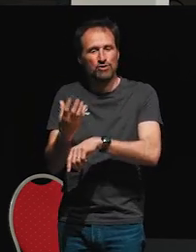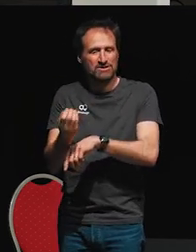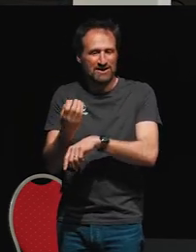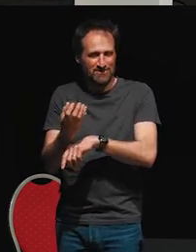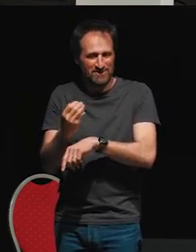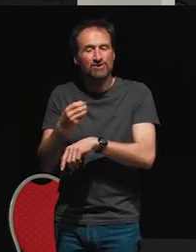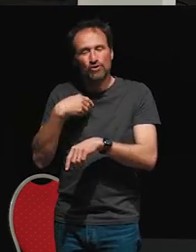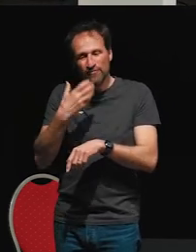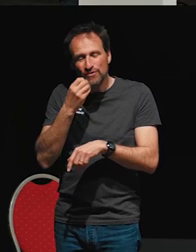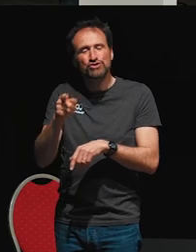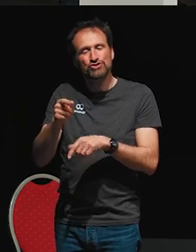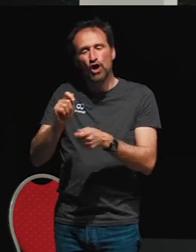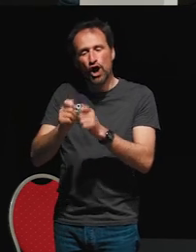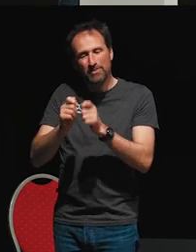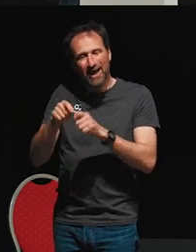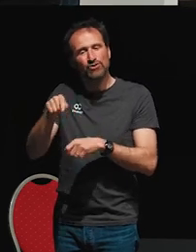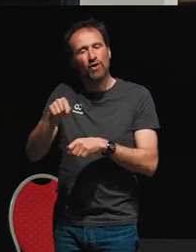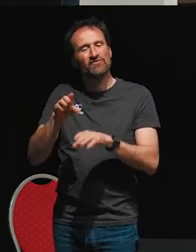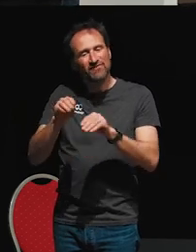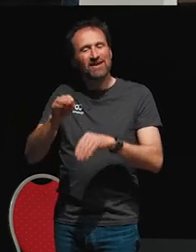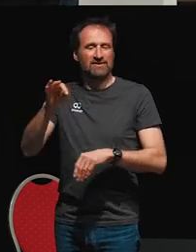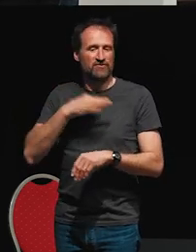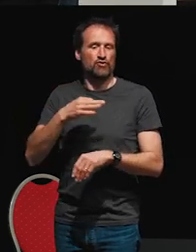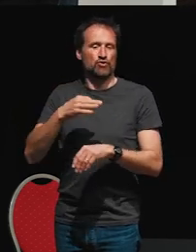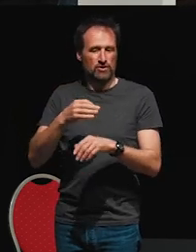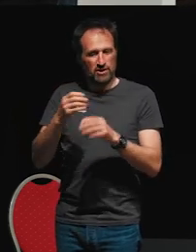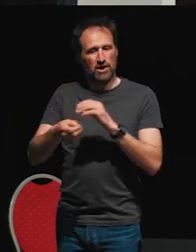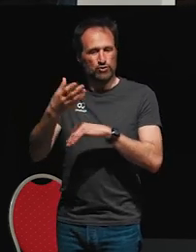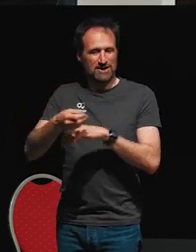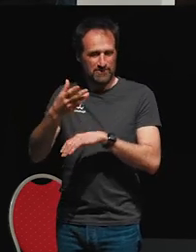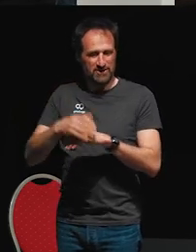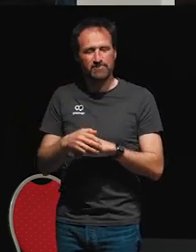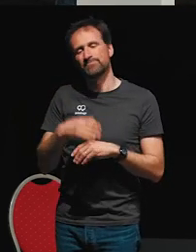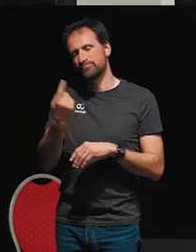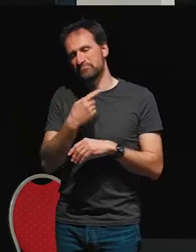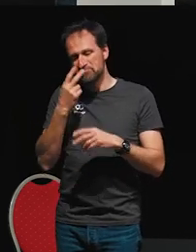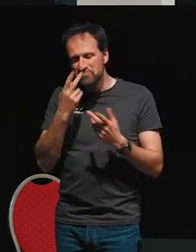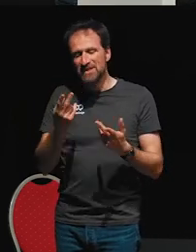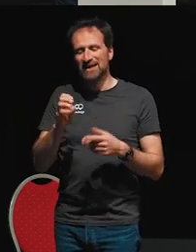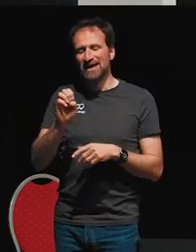help us do that. So now let's see what happens if I use exhaust map like in my example.